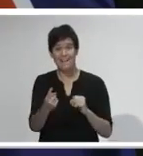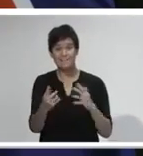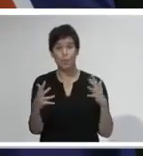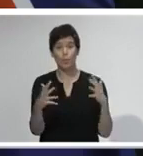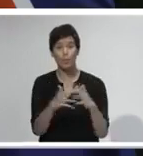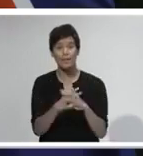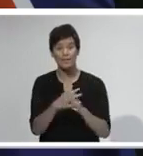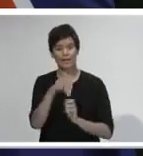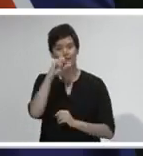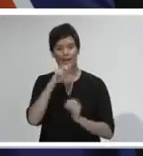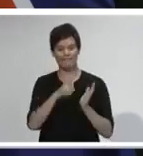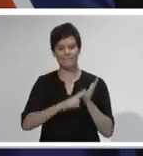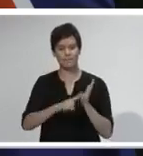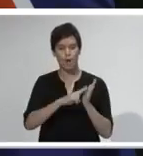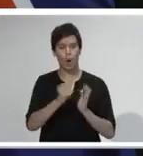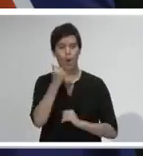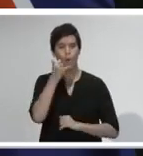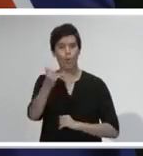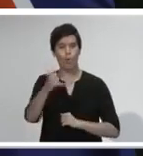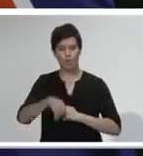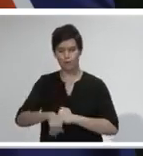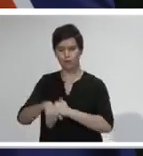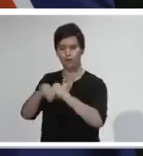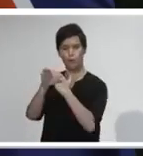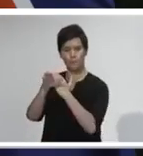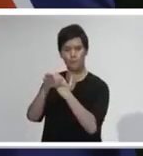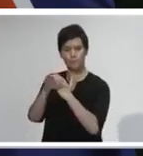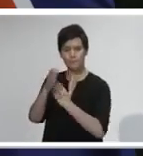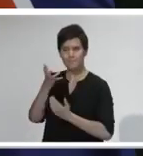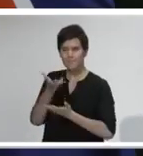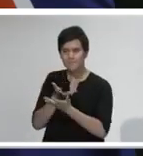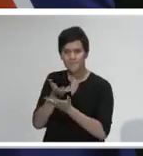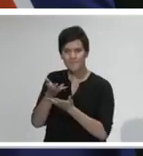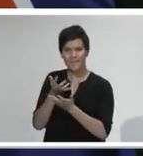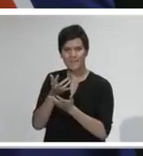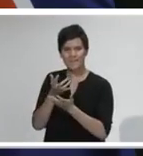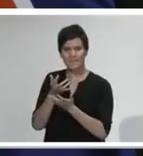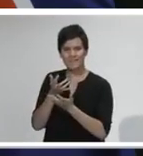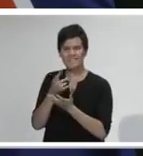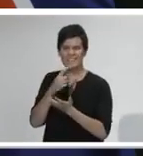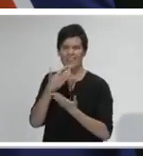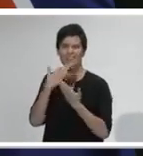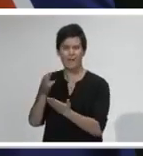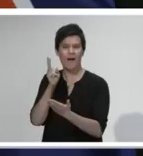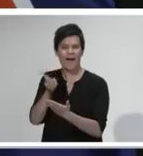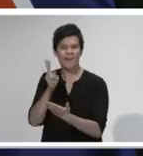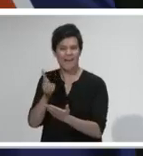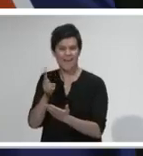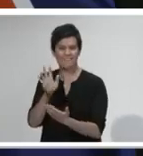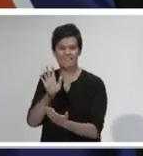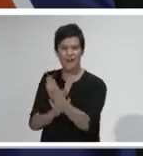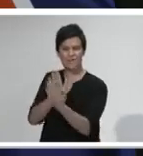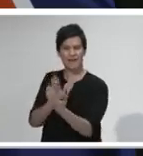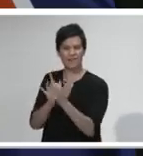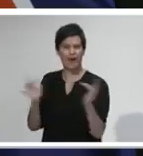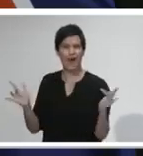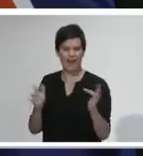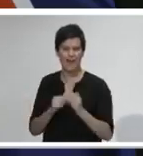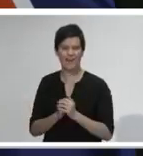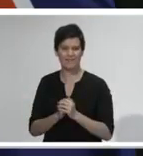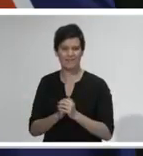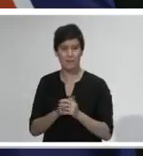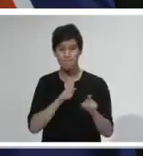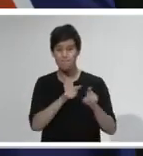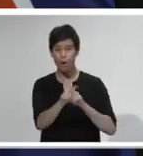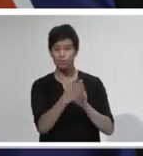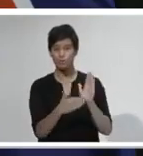with some of the team leaders for those PHU's just to pass on my thanks for the role they play that most New Zealanders may